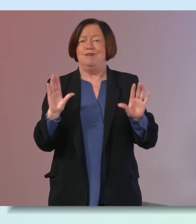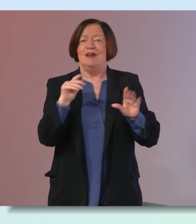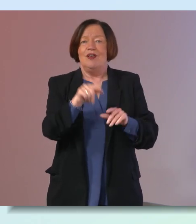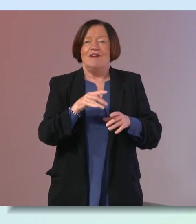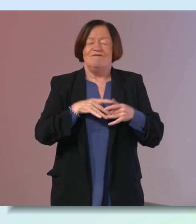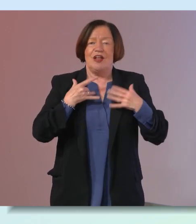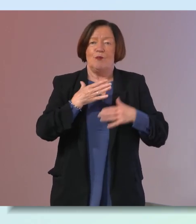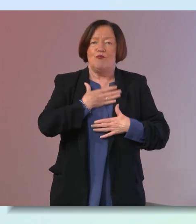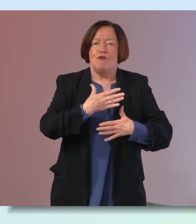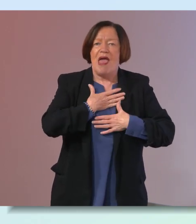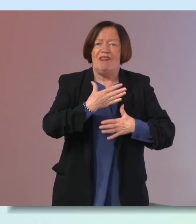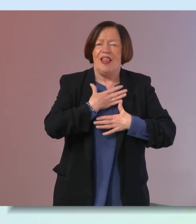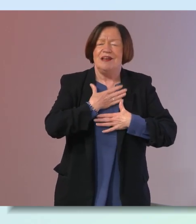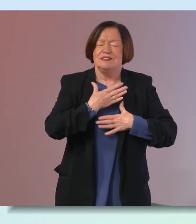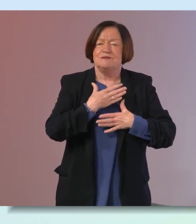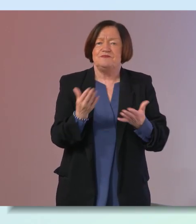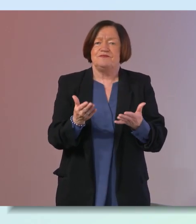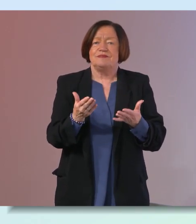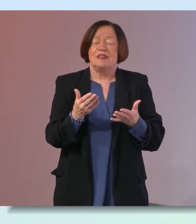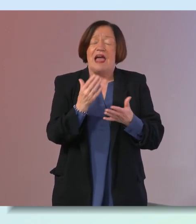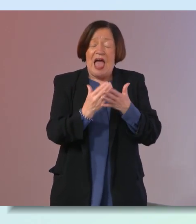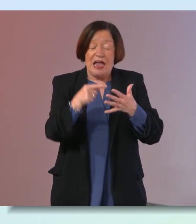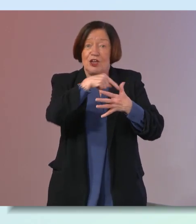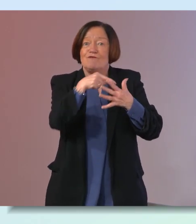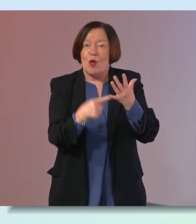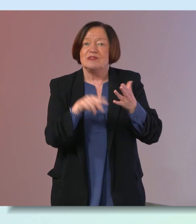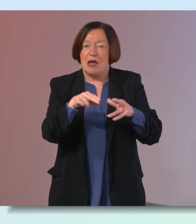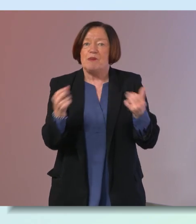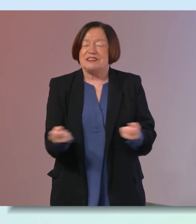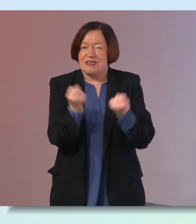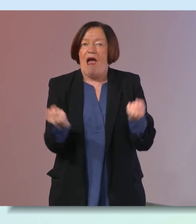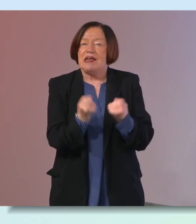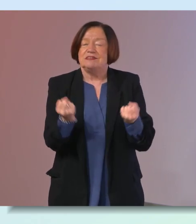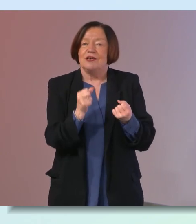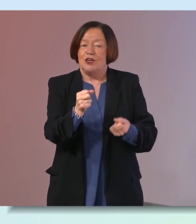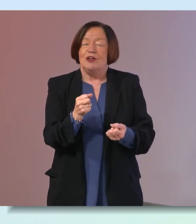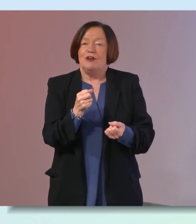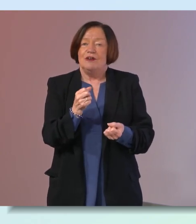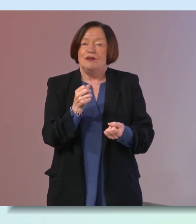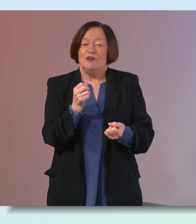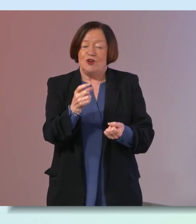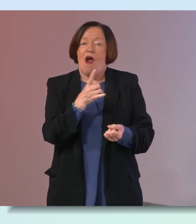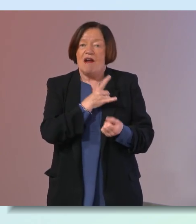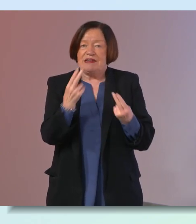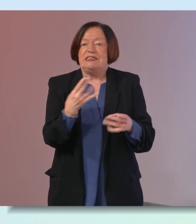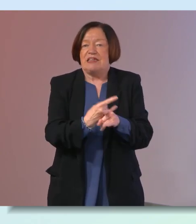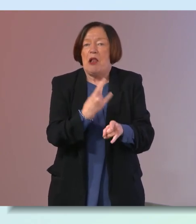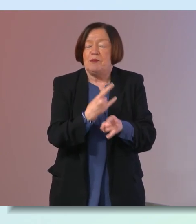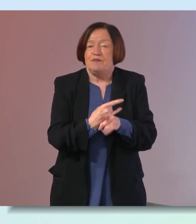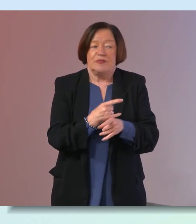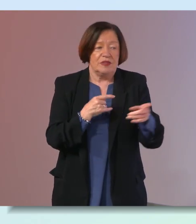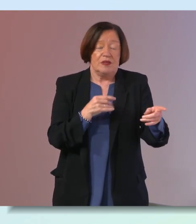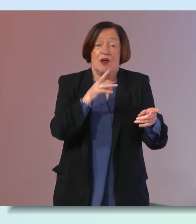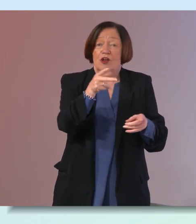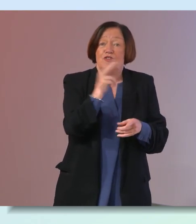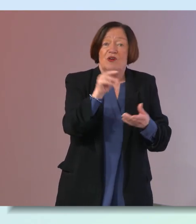breathless and then any of those could be indicators that your heart needs some help yeah you don't have